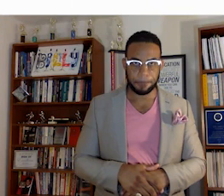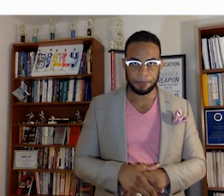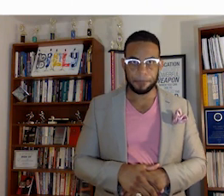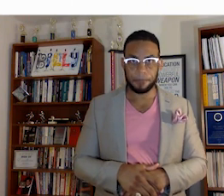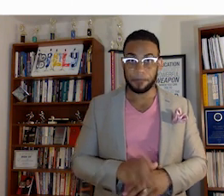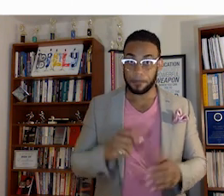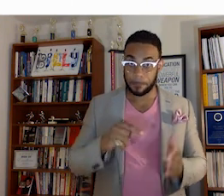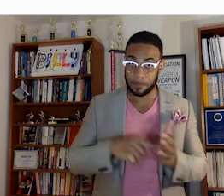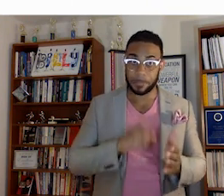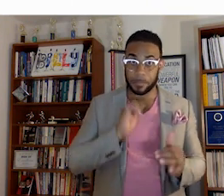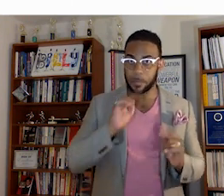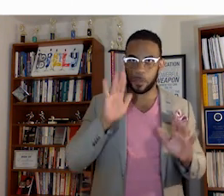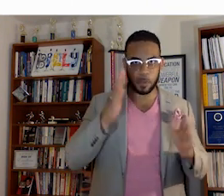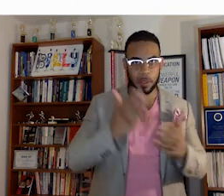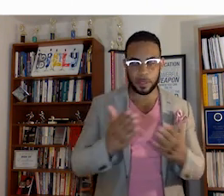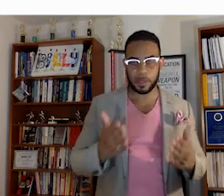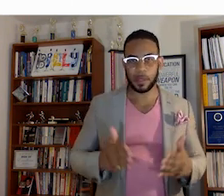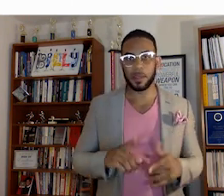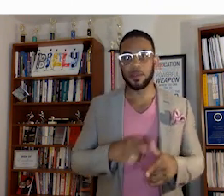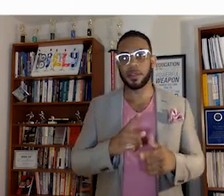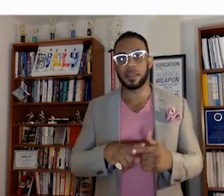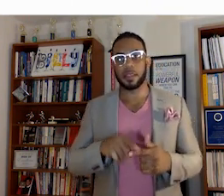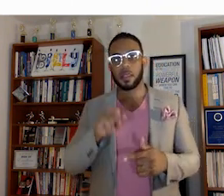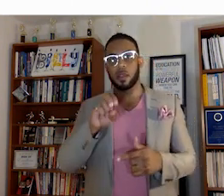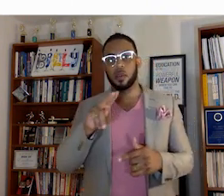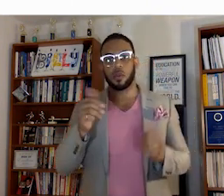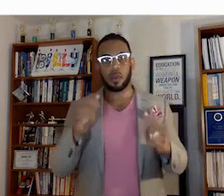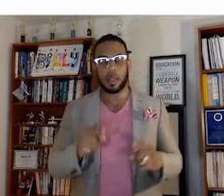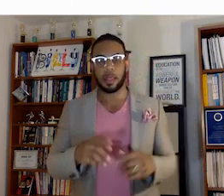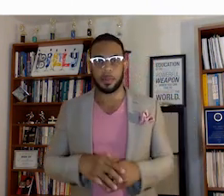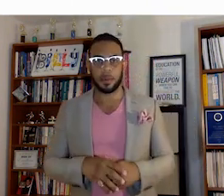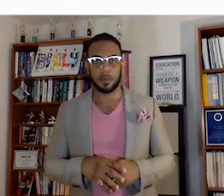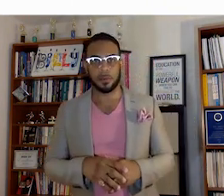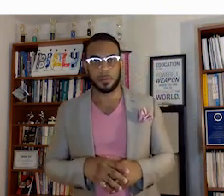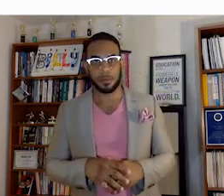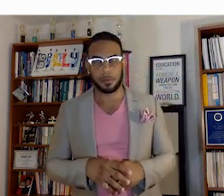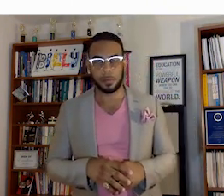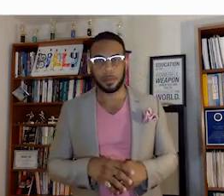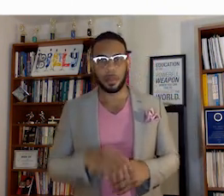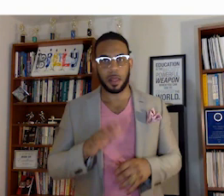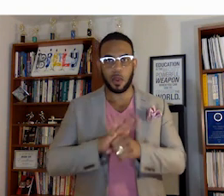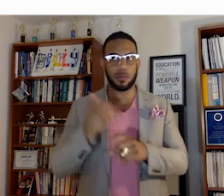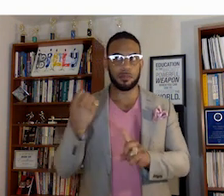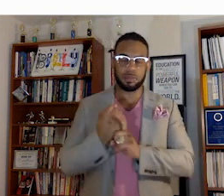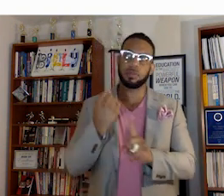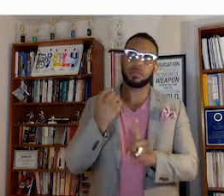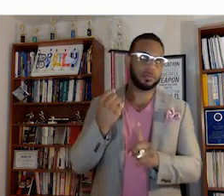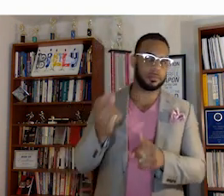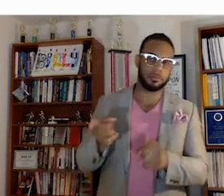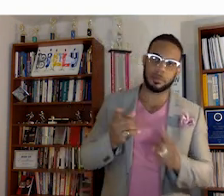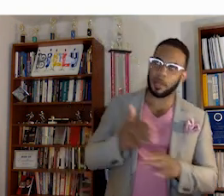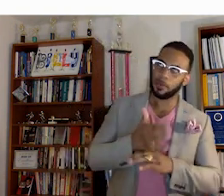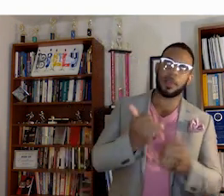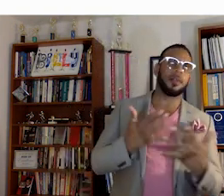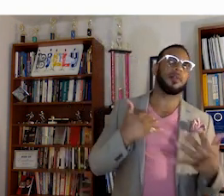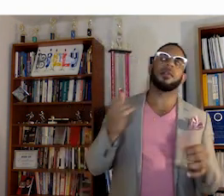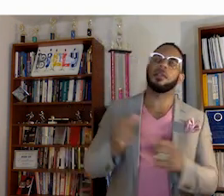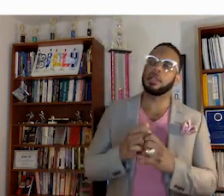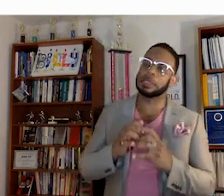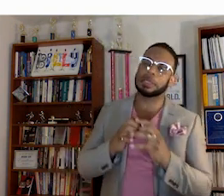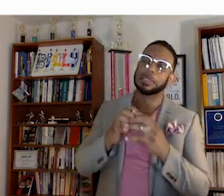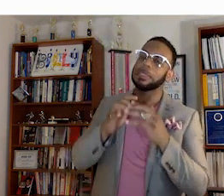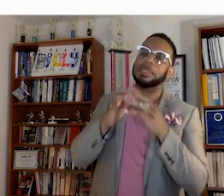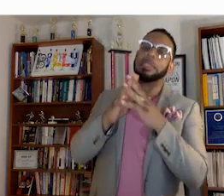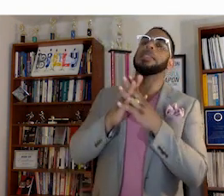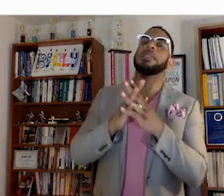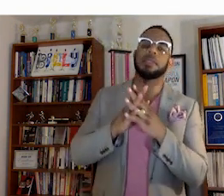So this is all great stuff. And then that RONA happened. COVID just hit us after everything that we were building up